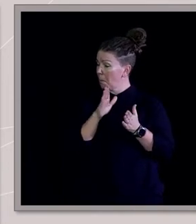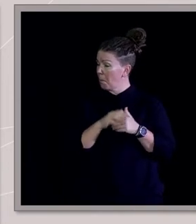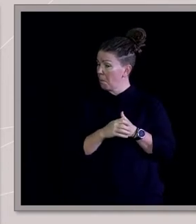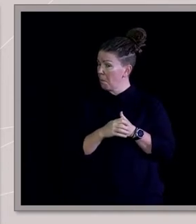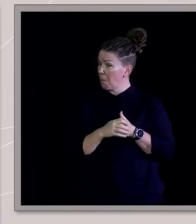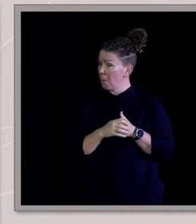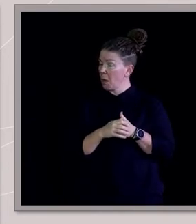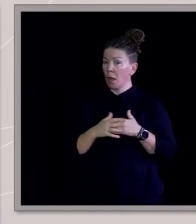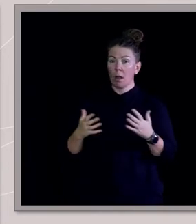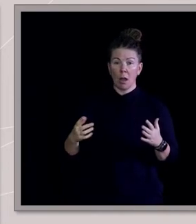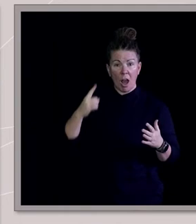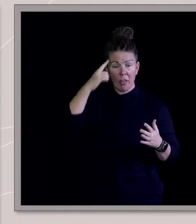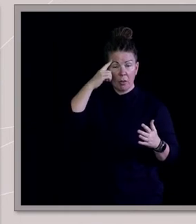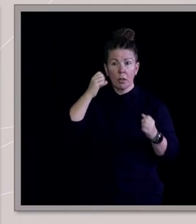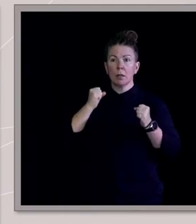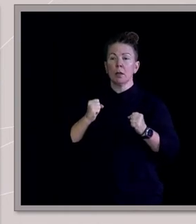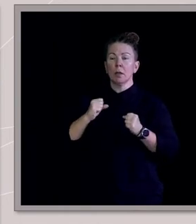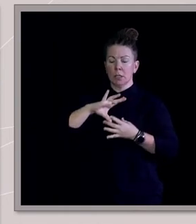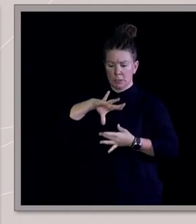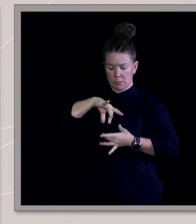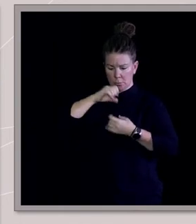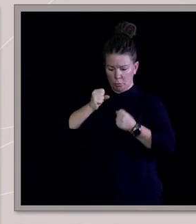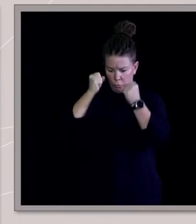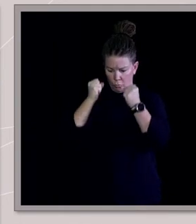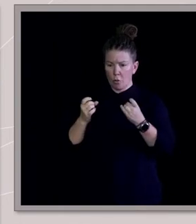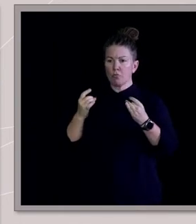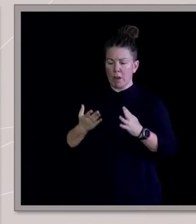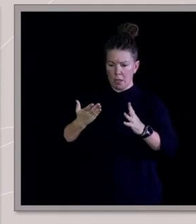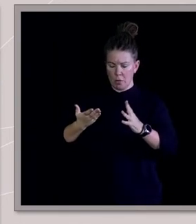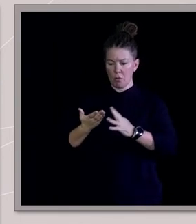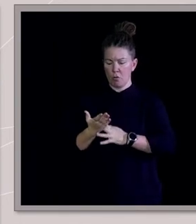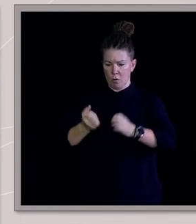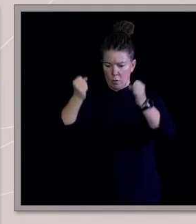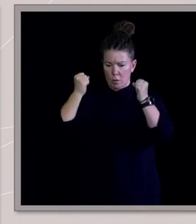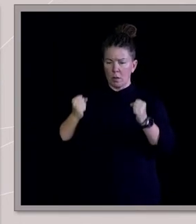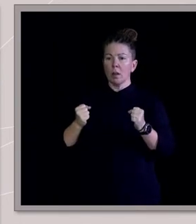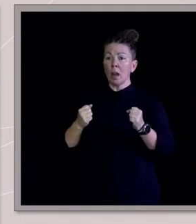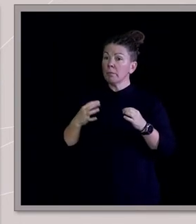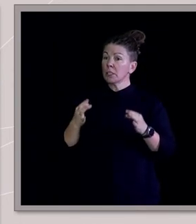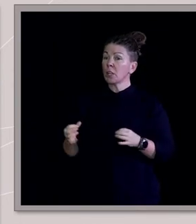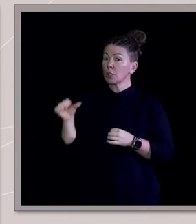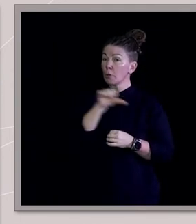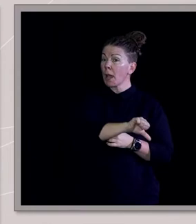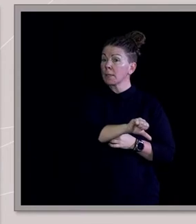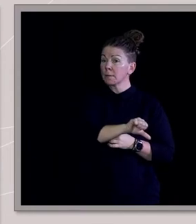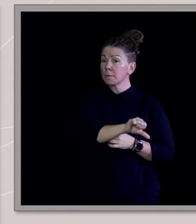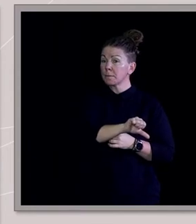spiritual breakthrough. Maybe this is my moment of humility that I need. And so I, I decided to go back. And then when that blew